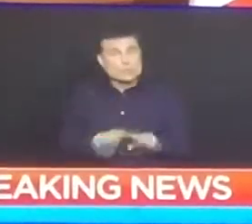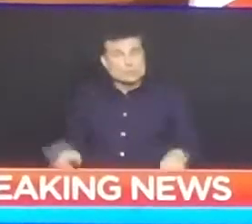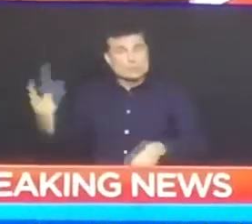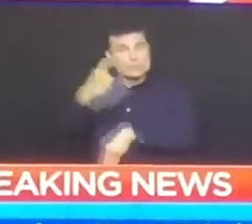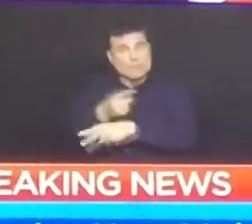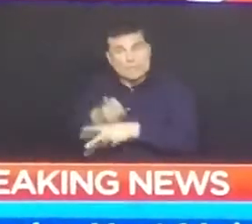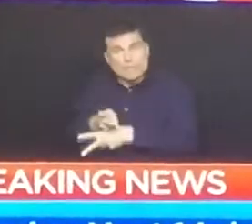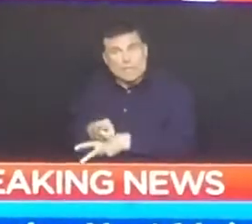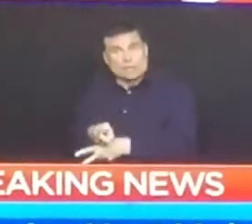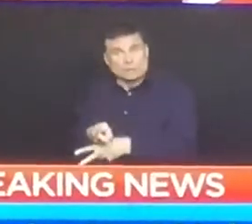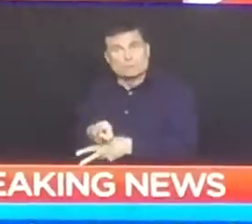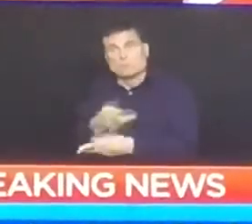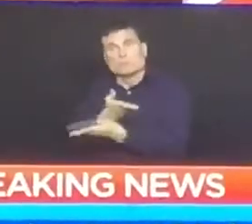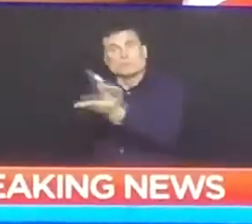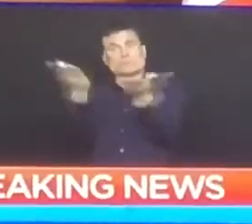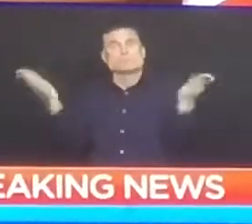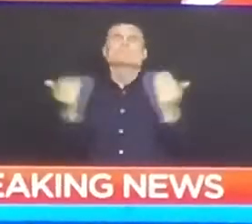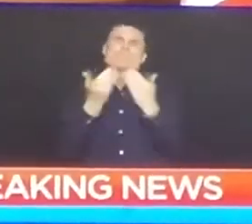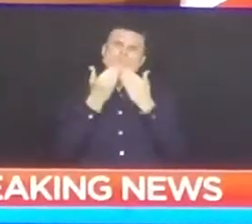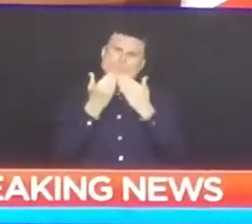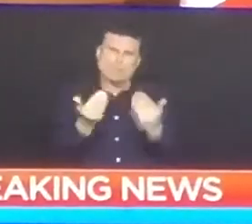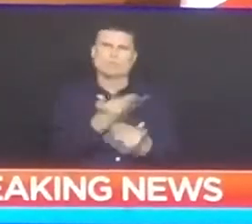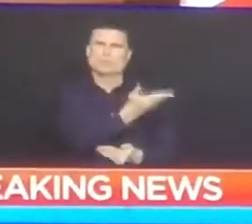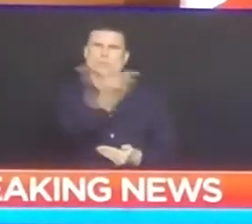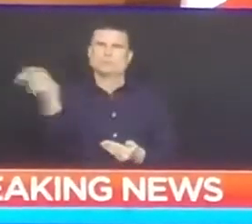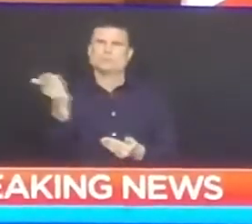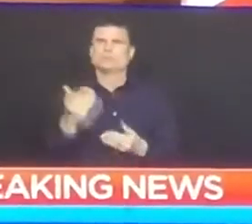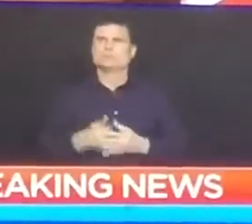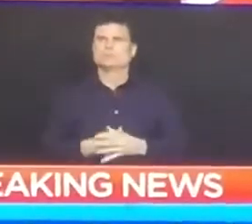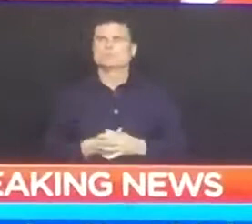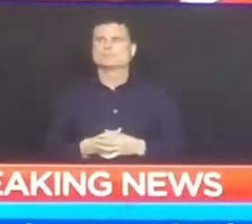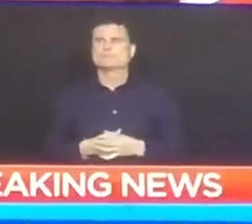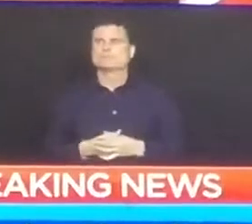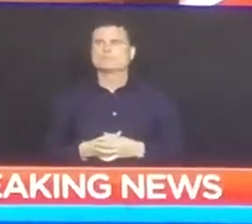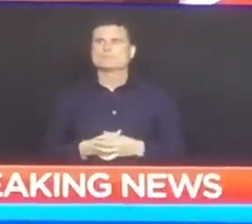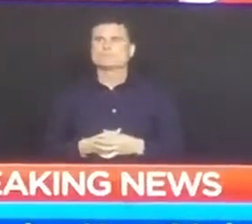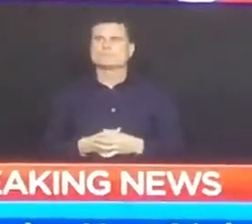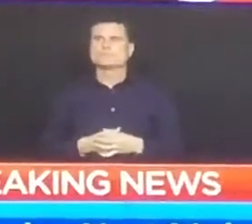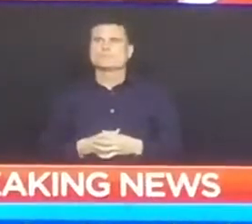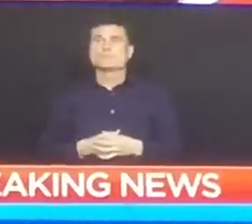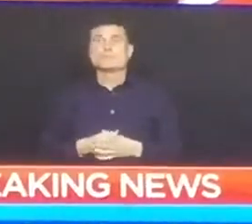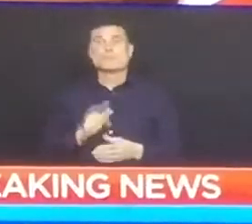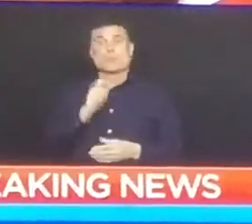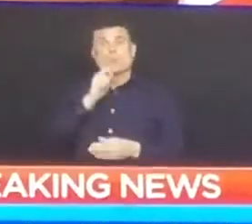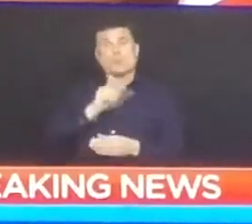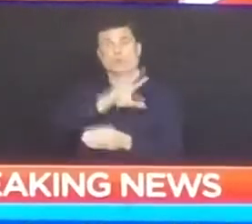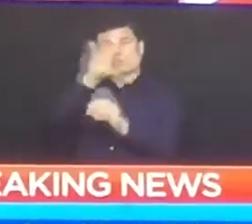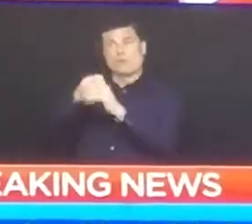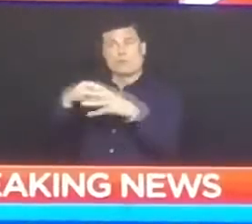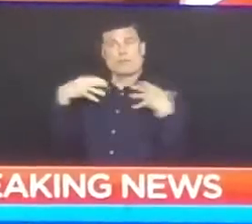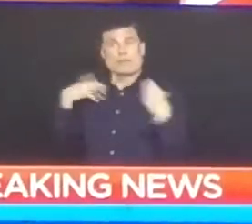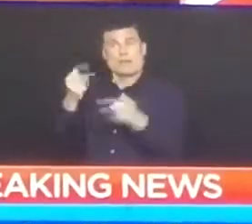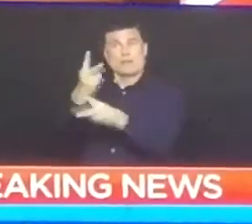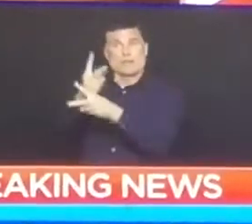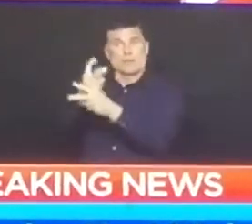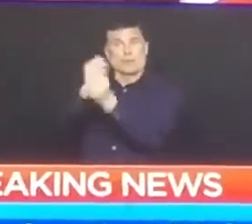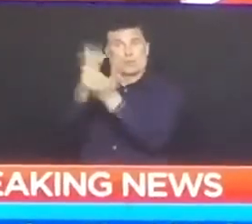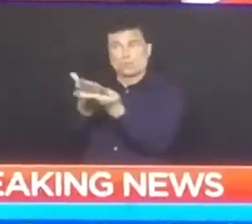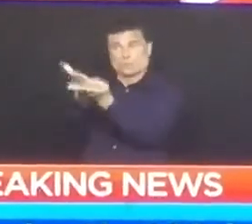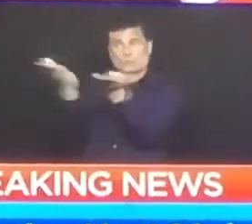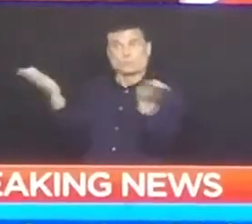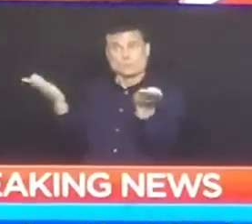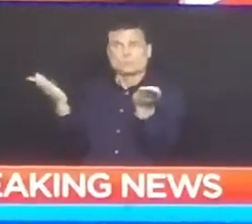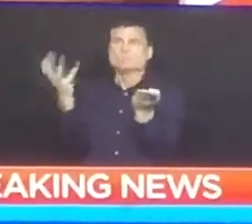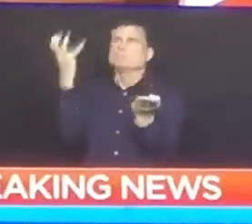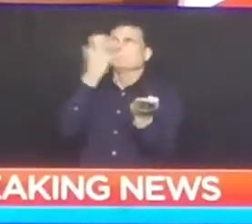health care system. You are moving heaven and earth to help people who are sick. And we know you're stressed. We know you're